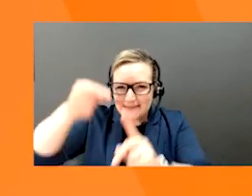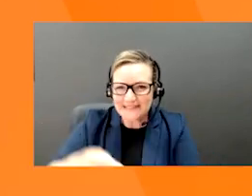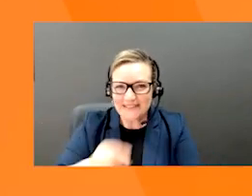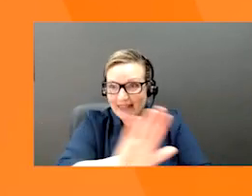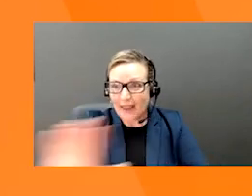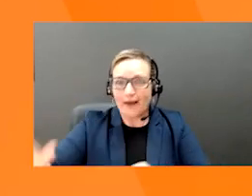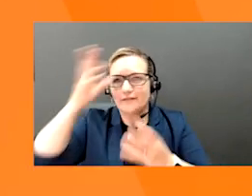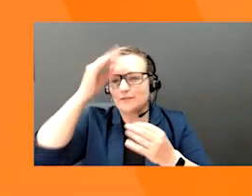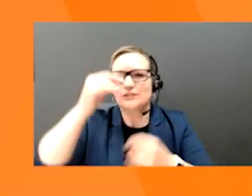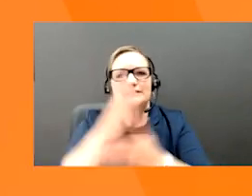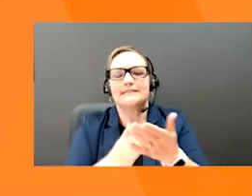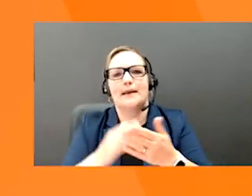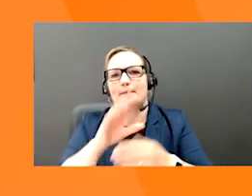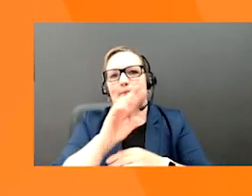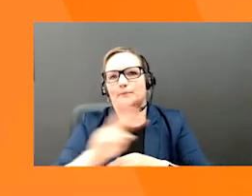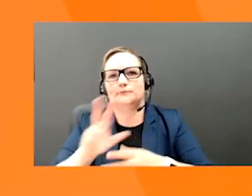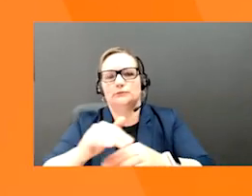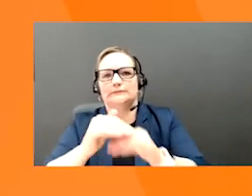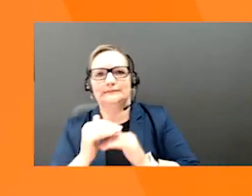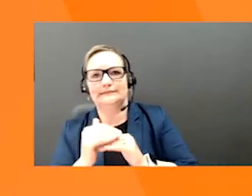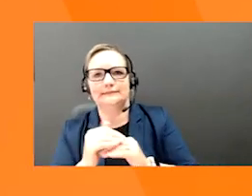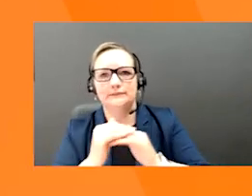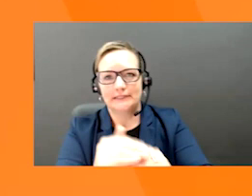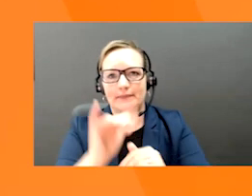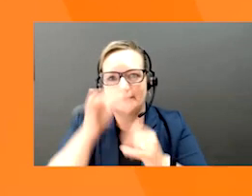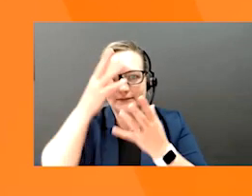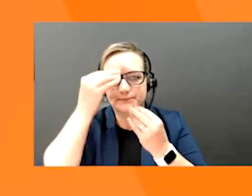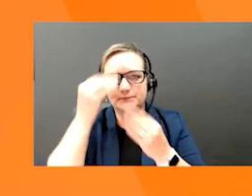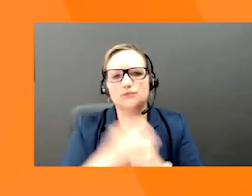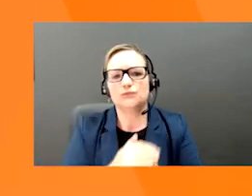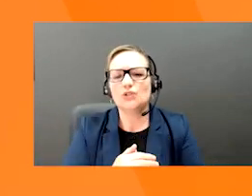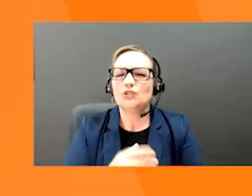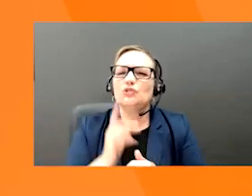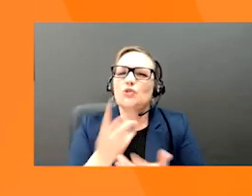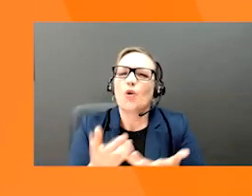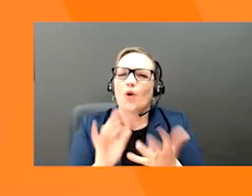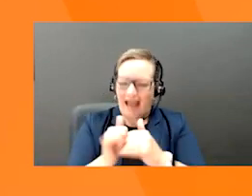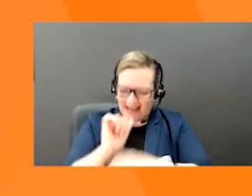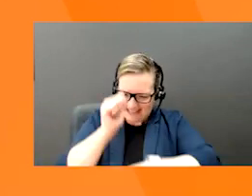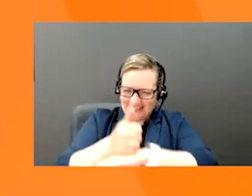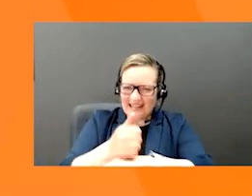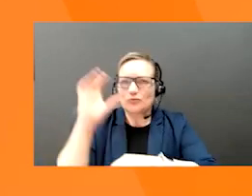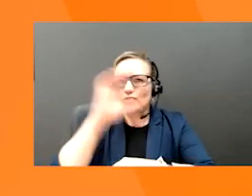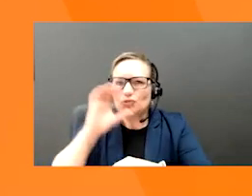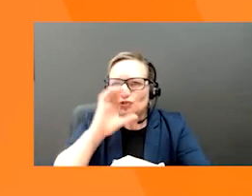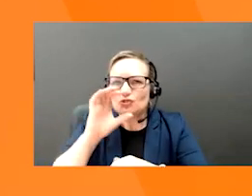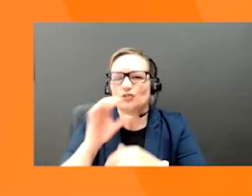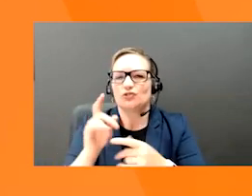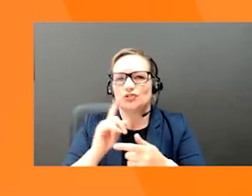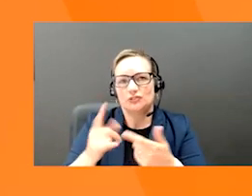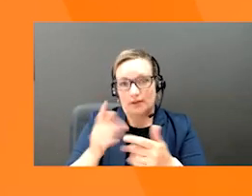How you set up your product impacts whether your product is visible in common search criteria as well. So those are some of the things to consider